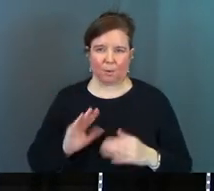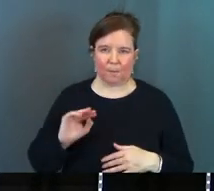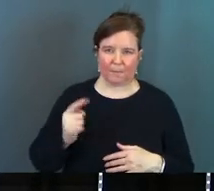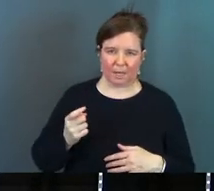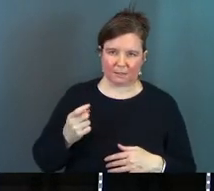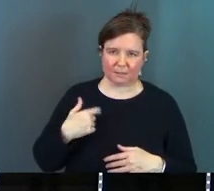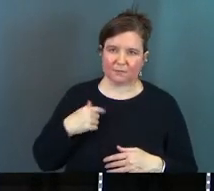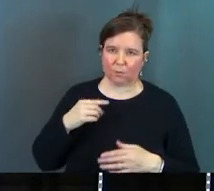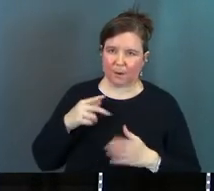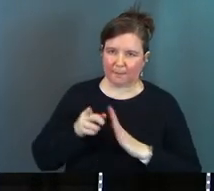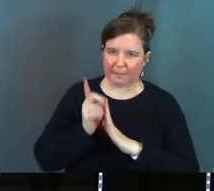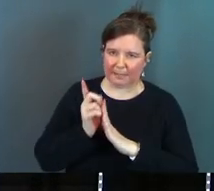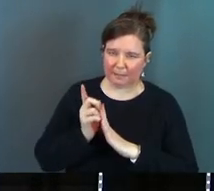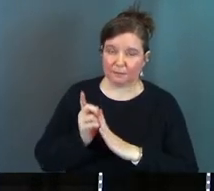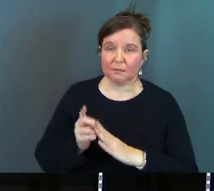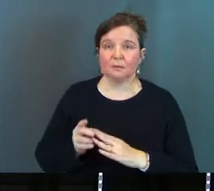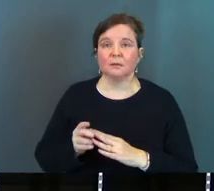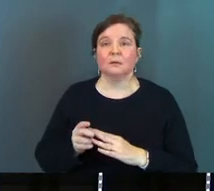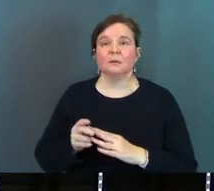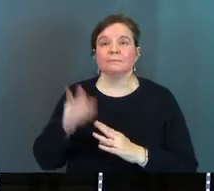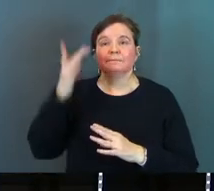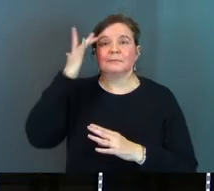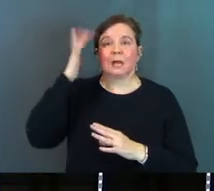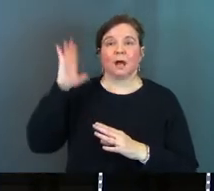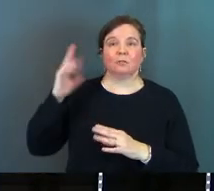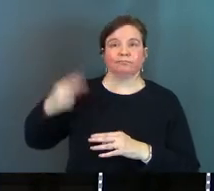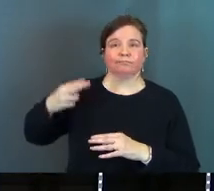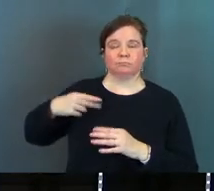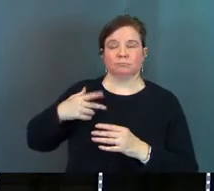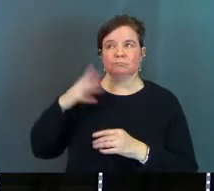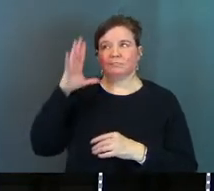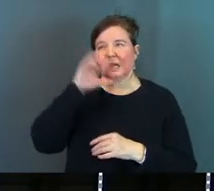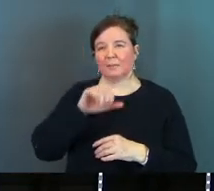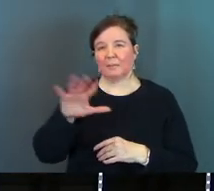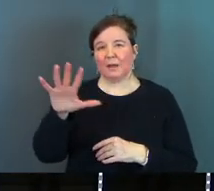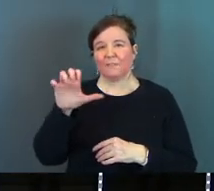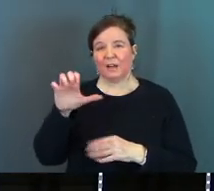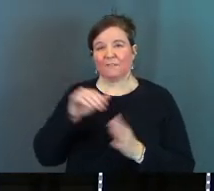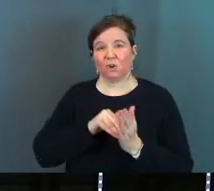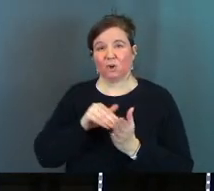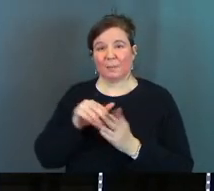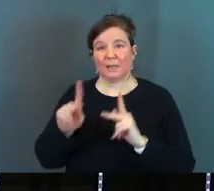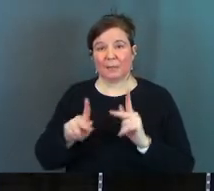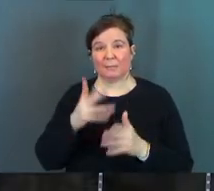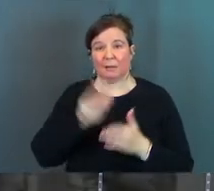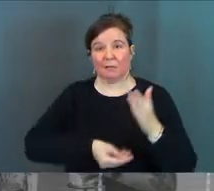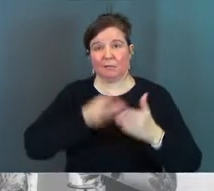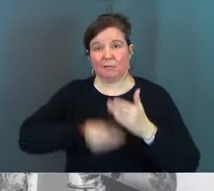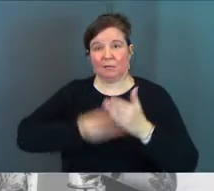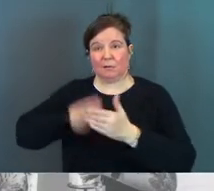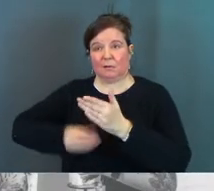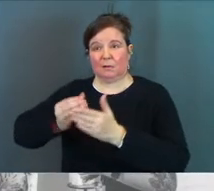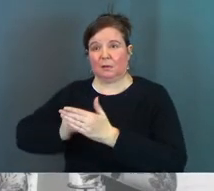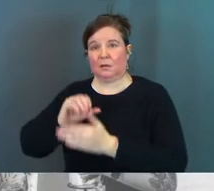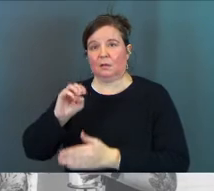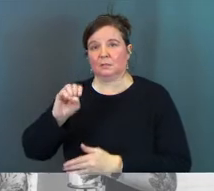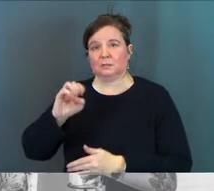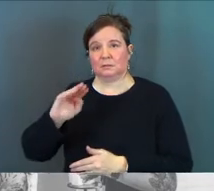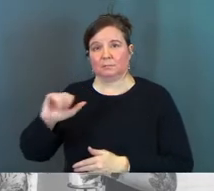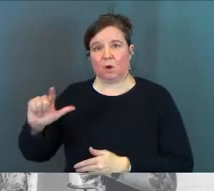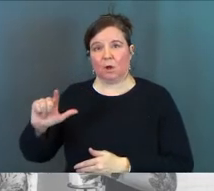for a second scholars estimate 500 million people or more died of smallpox in the